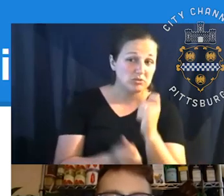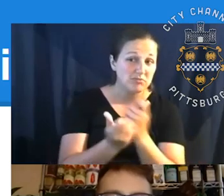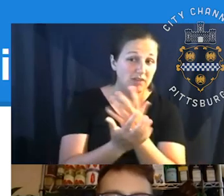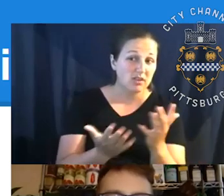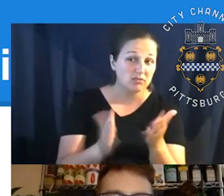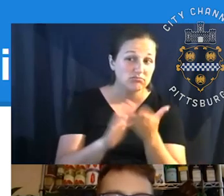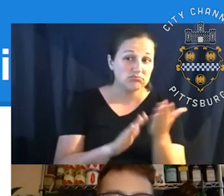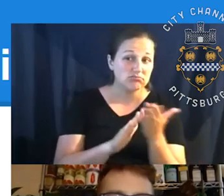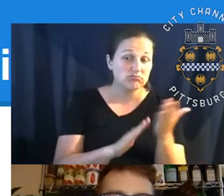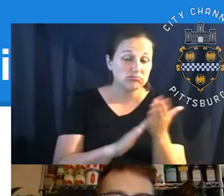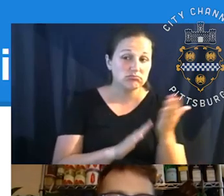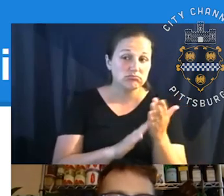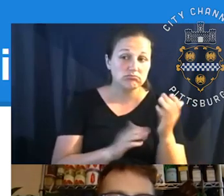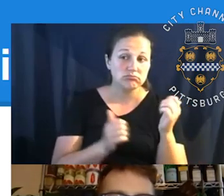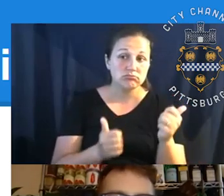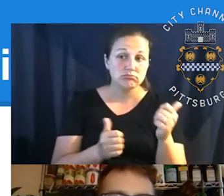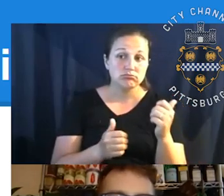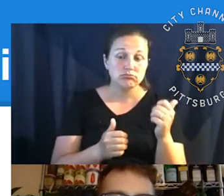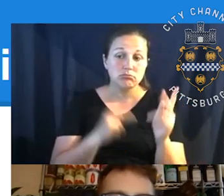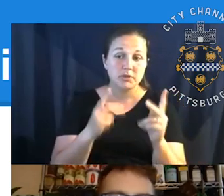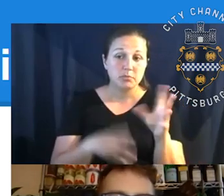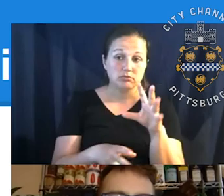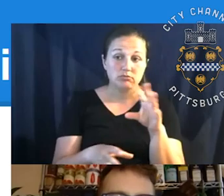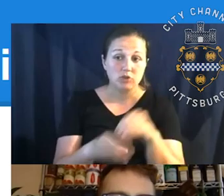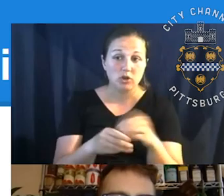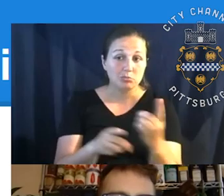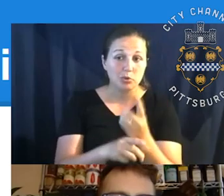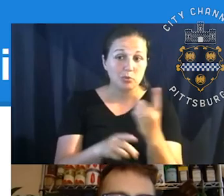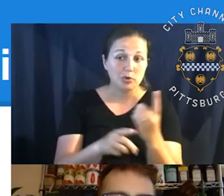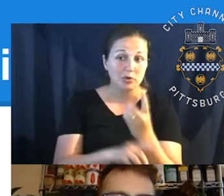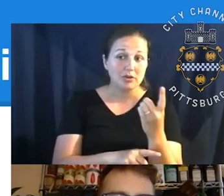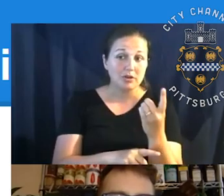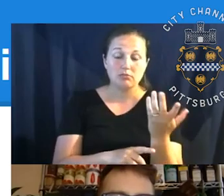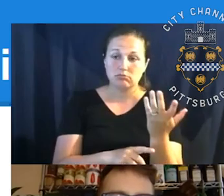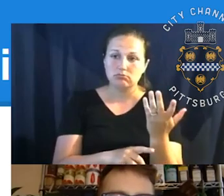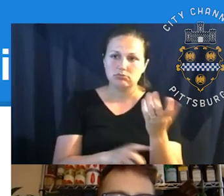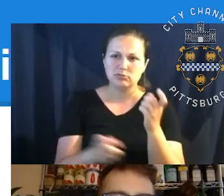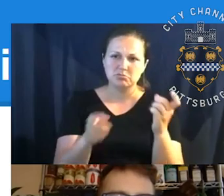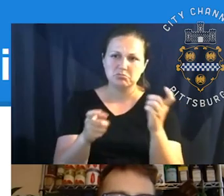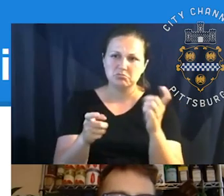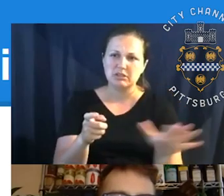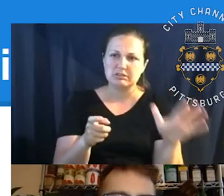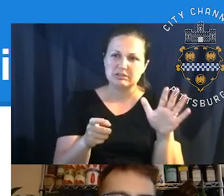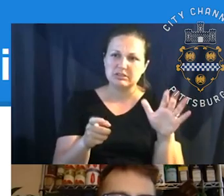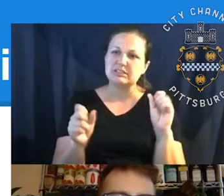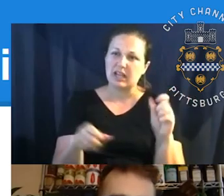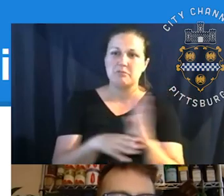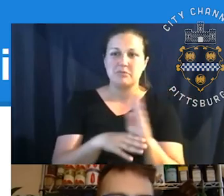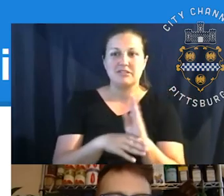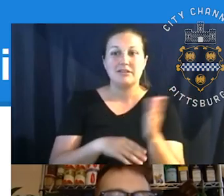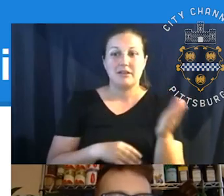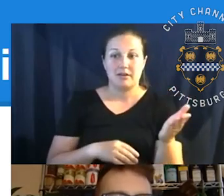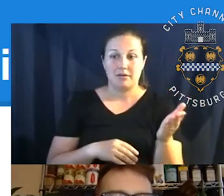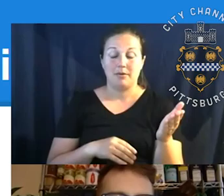working pretty well. And the public is engaged in the way that they, uh, I guess, should be in that, in that space. Um, they can get pretty busy, but,